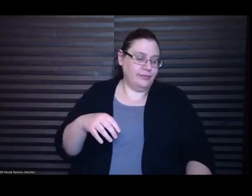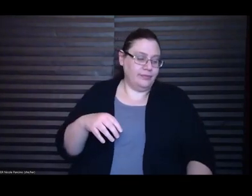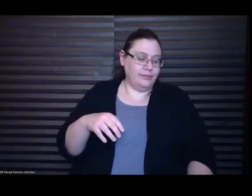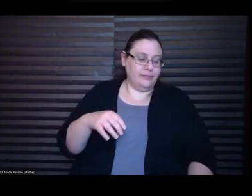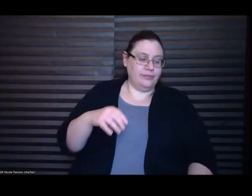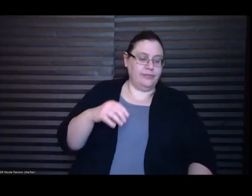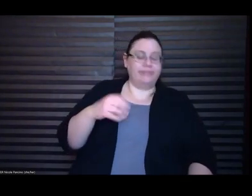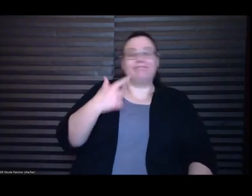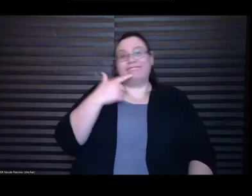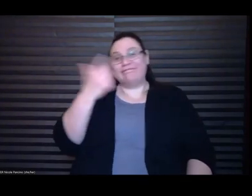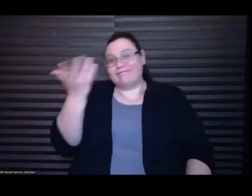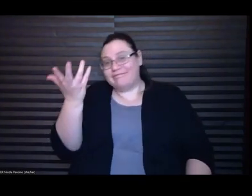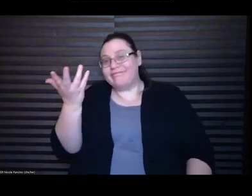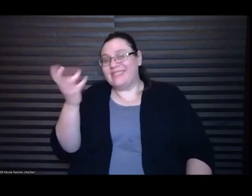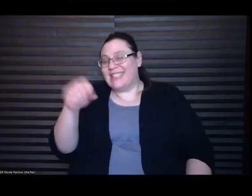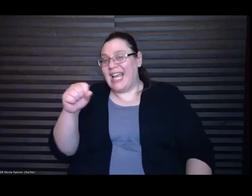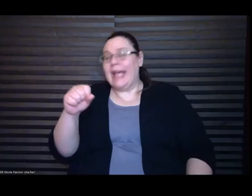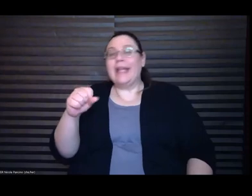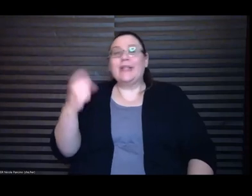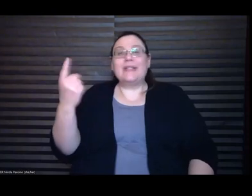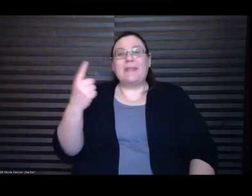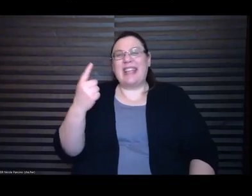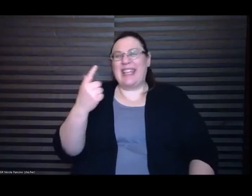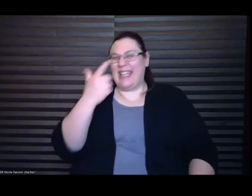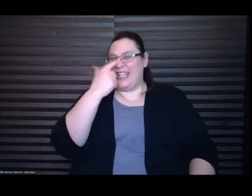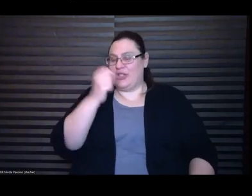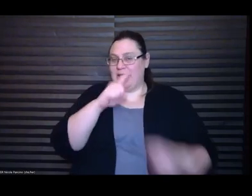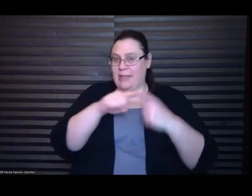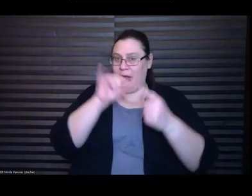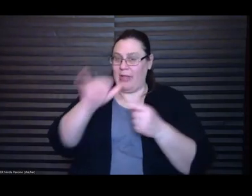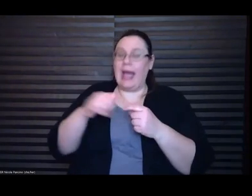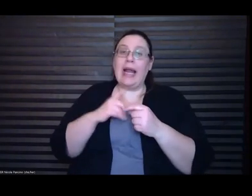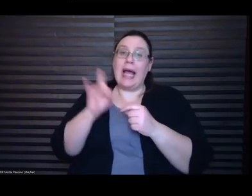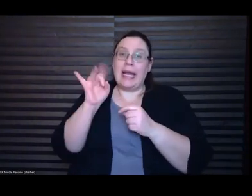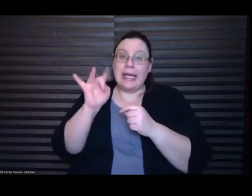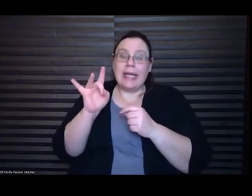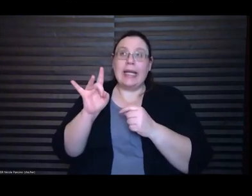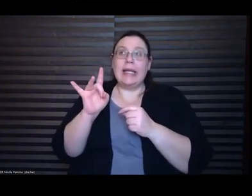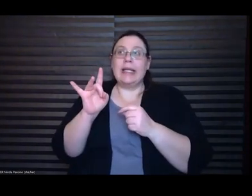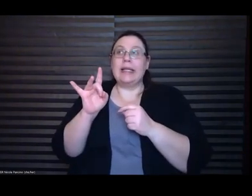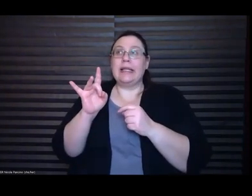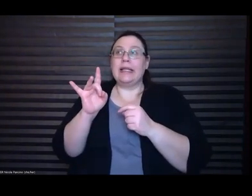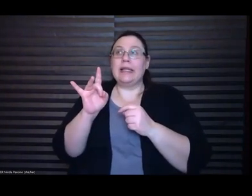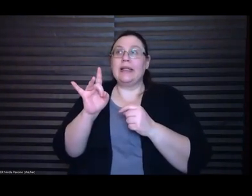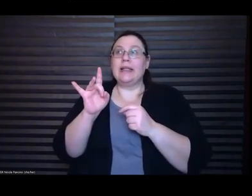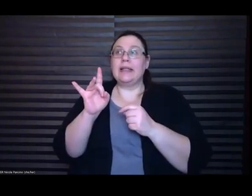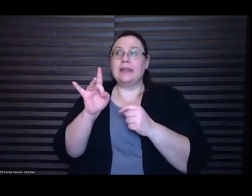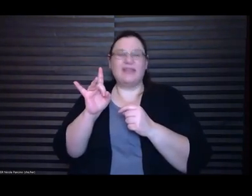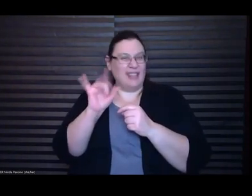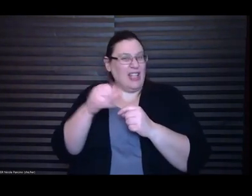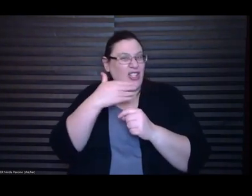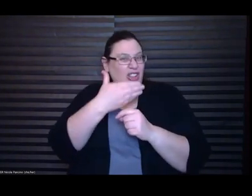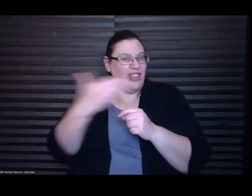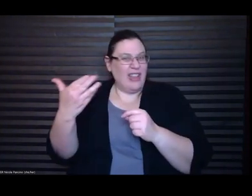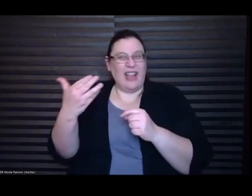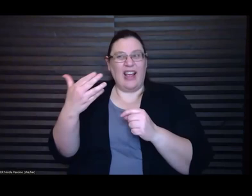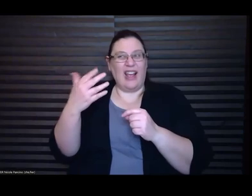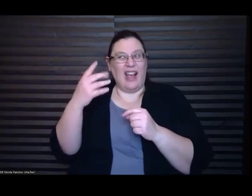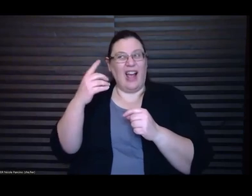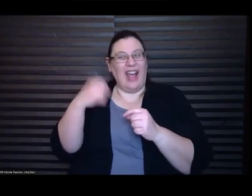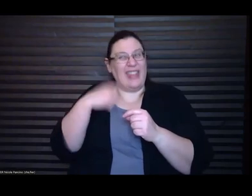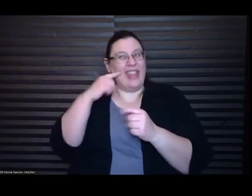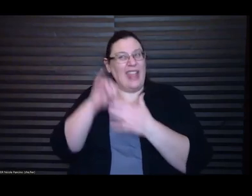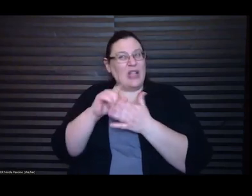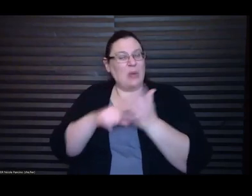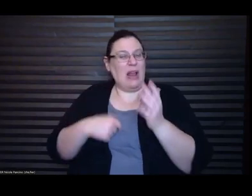did really get like I was I that is the thing I miss probably the most um and I feel very lucky in that like for me like COVID was